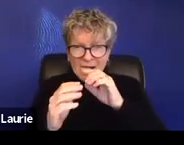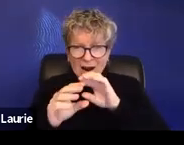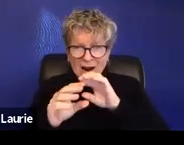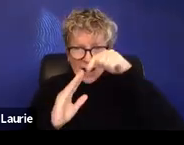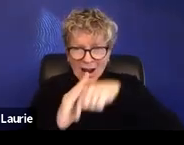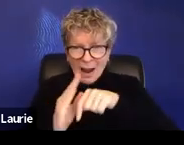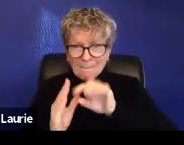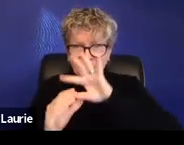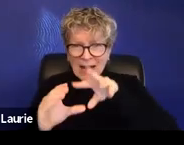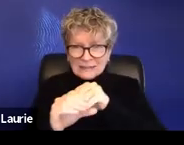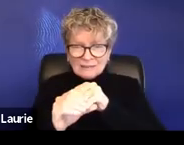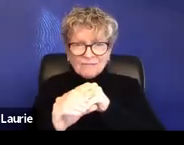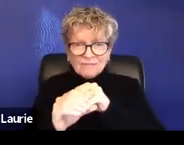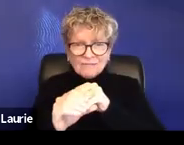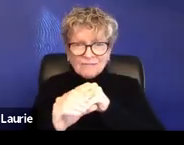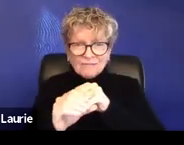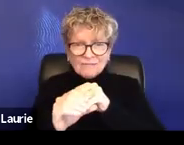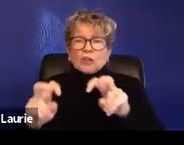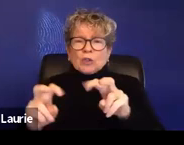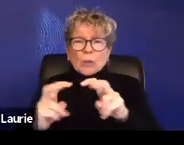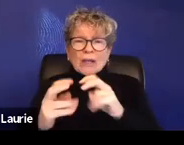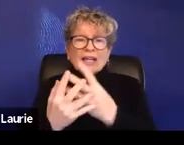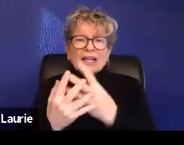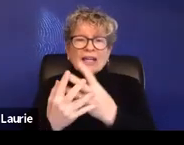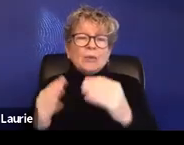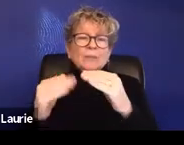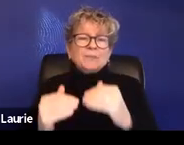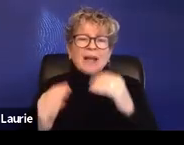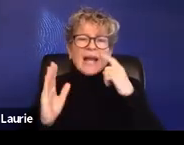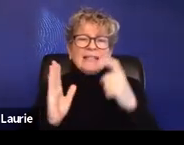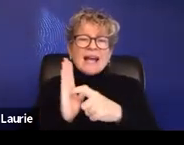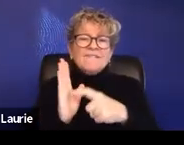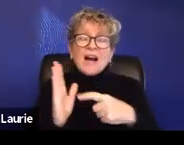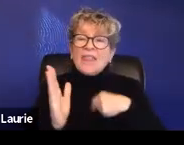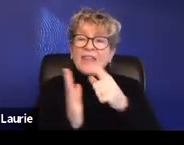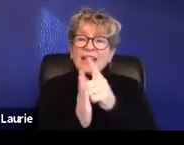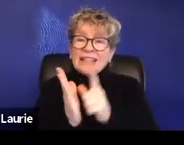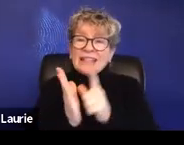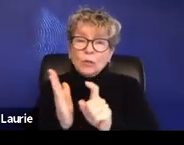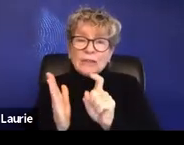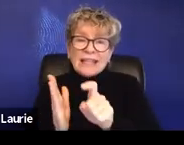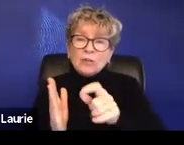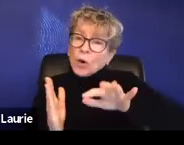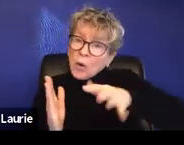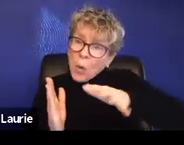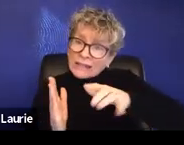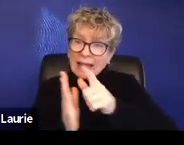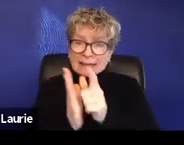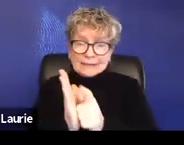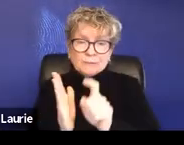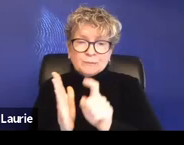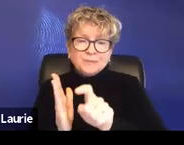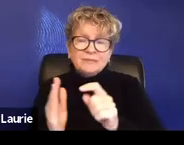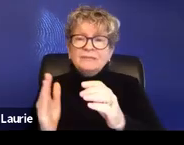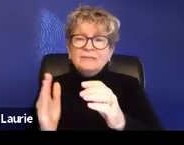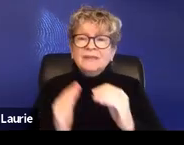legal and maybe non-legal needs or quasi legal needs, really acknowledging the client, the barriers that the client